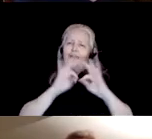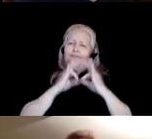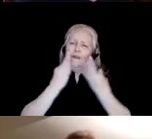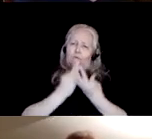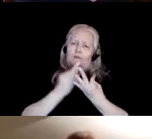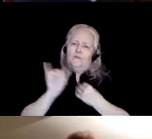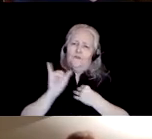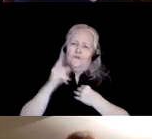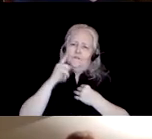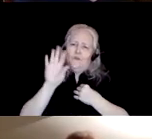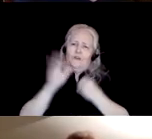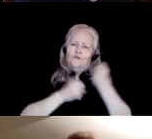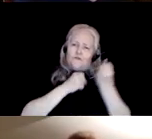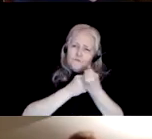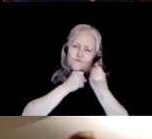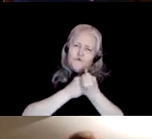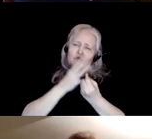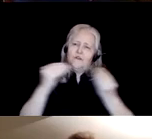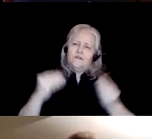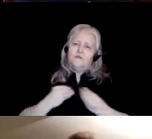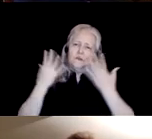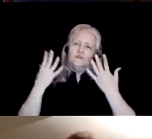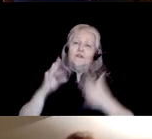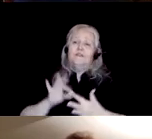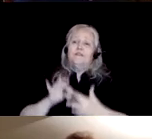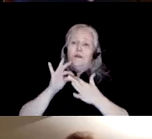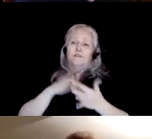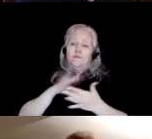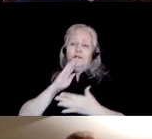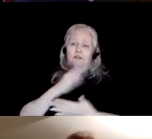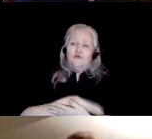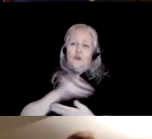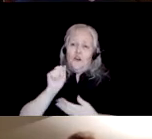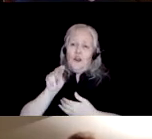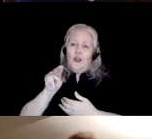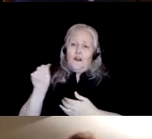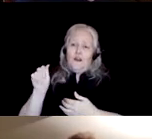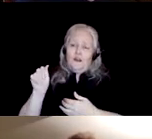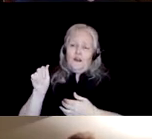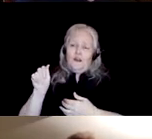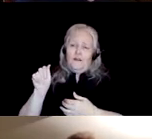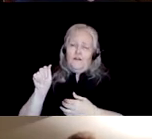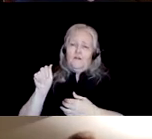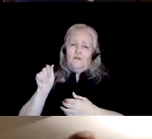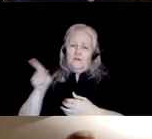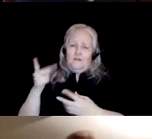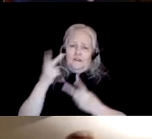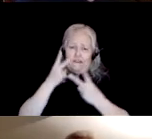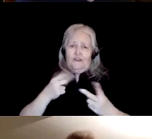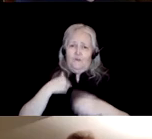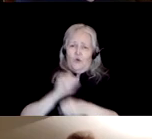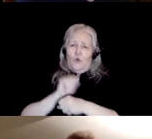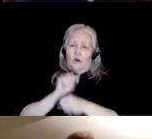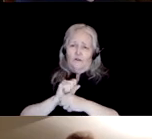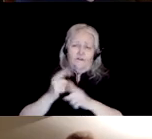support and inspiration especially my daughter anna who um has witnessed my work in this field from